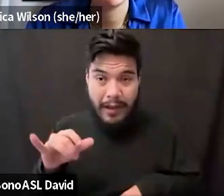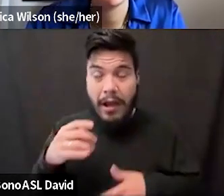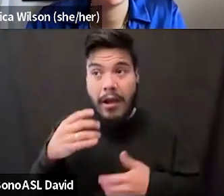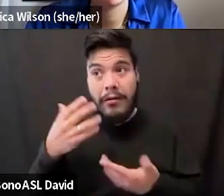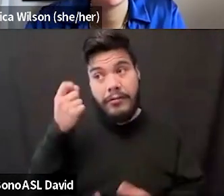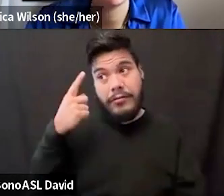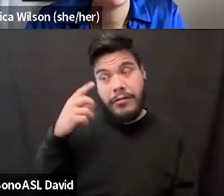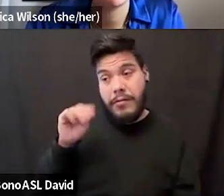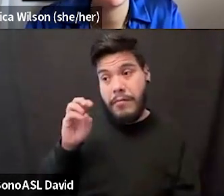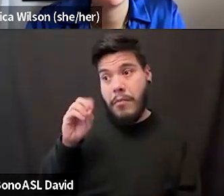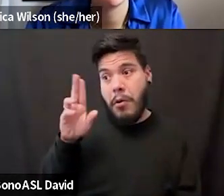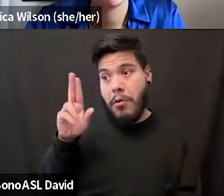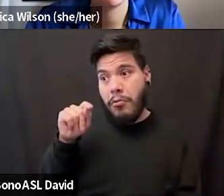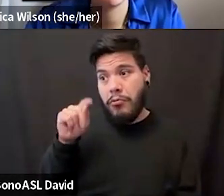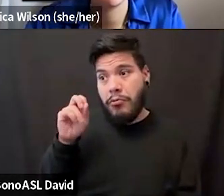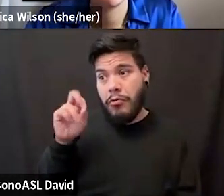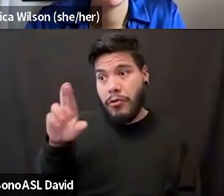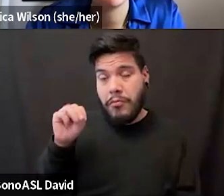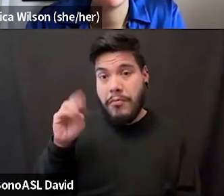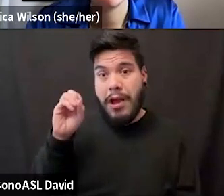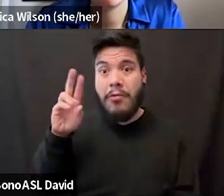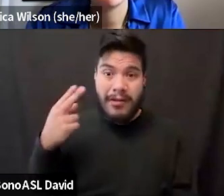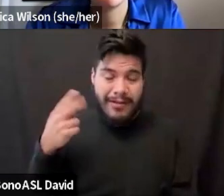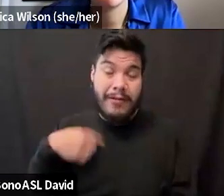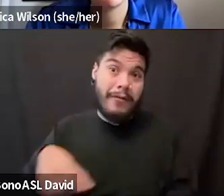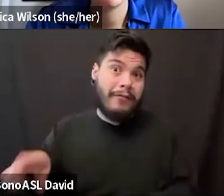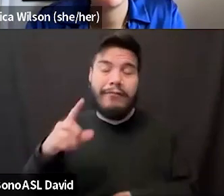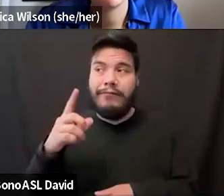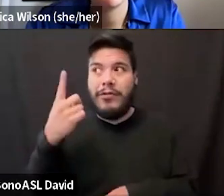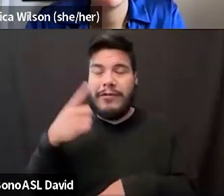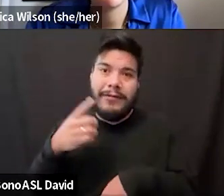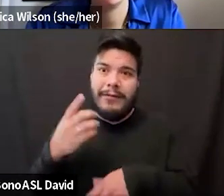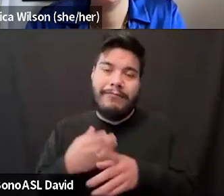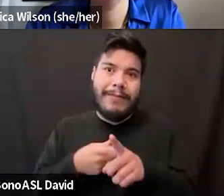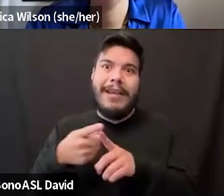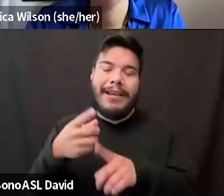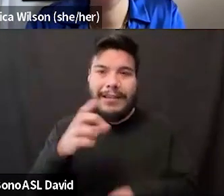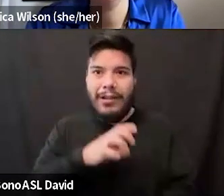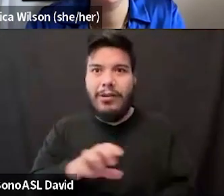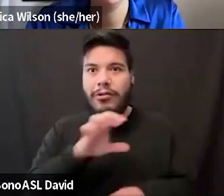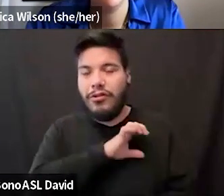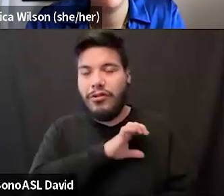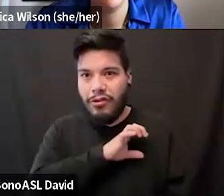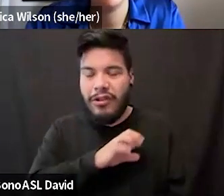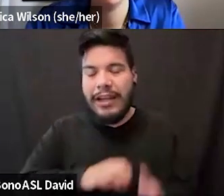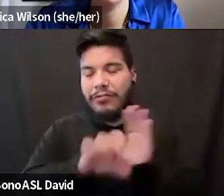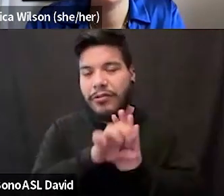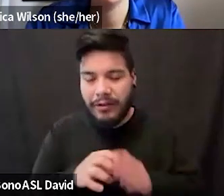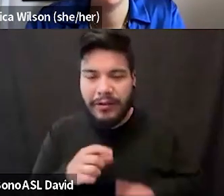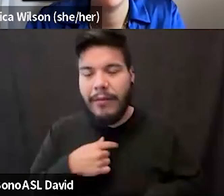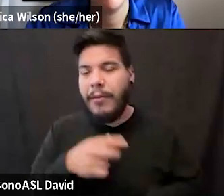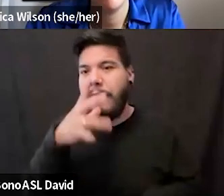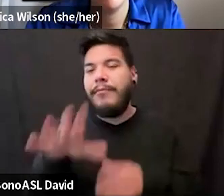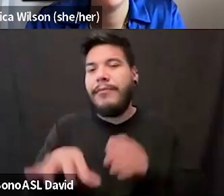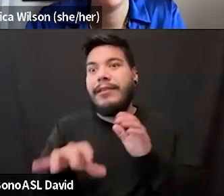is at the top when it comes to being one of the Black characters, but it's every mom. I am a mom character in any single show that might